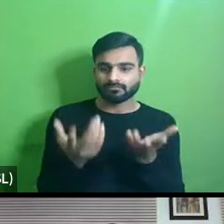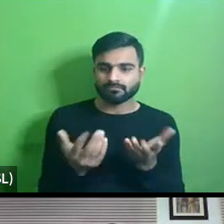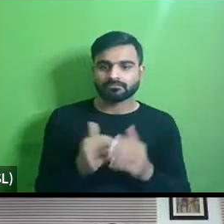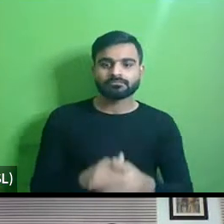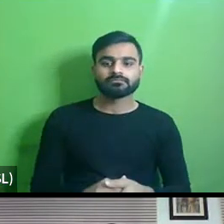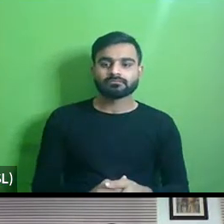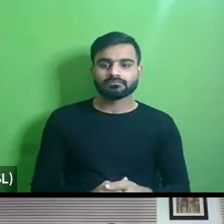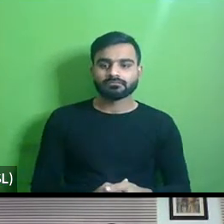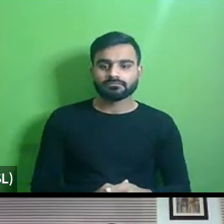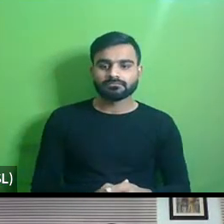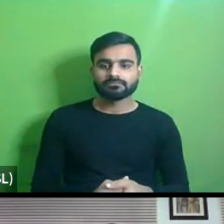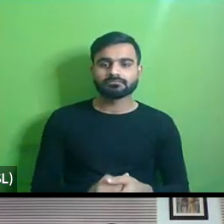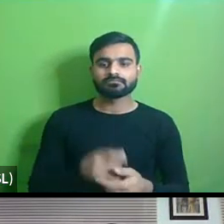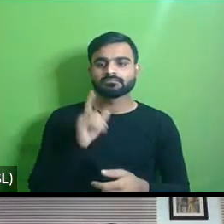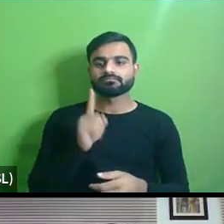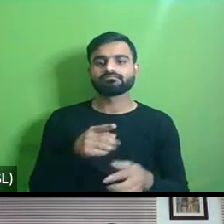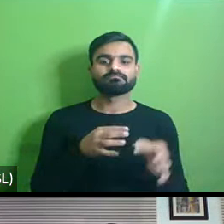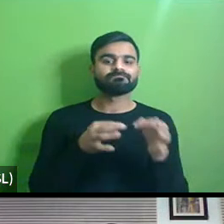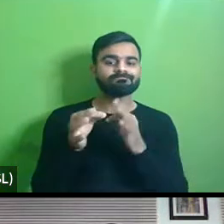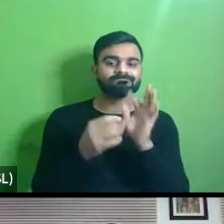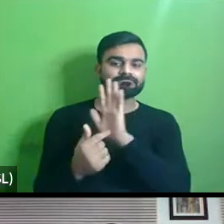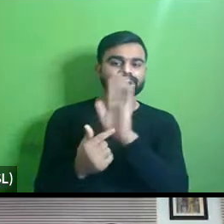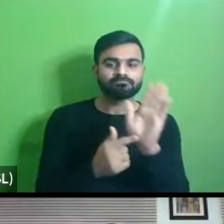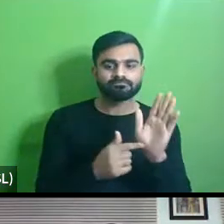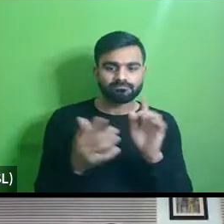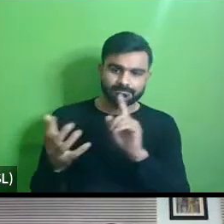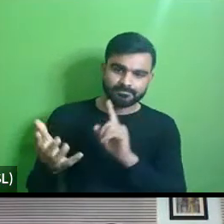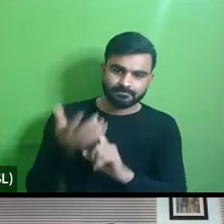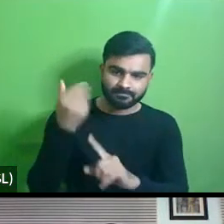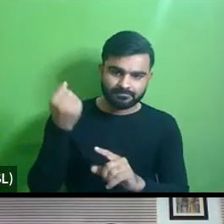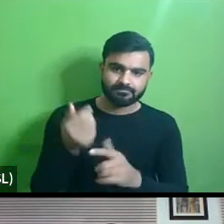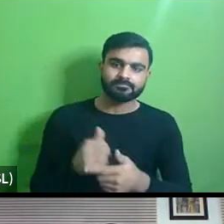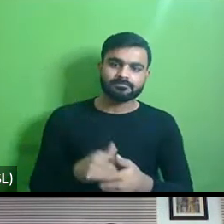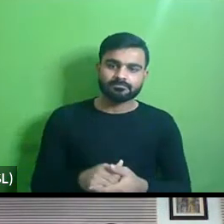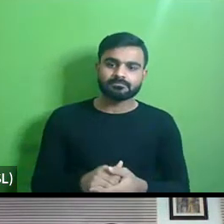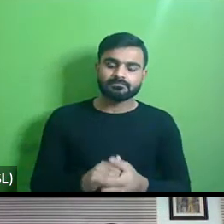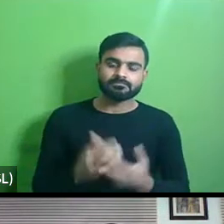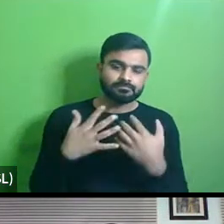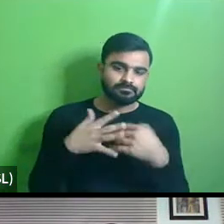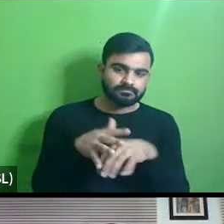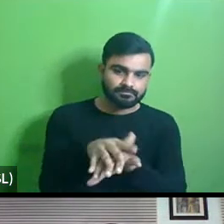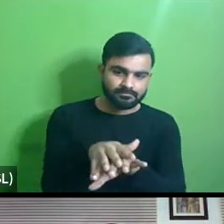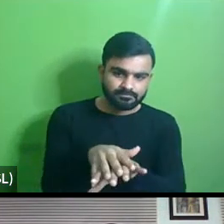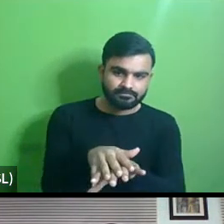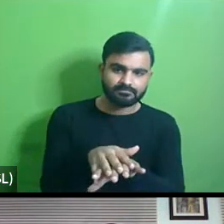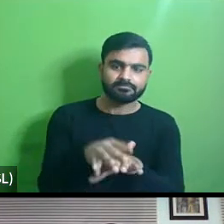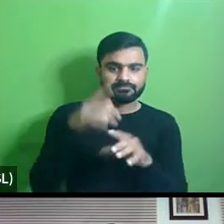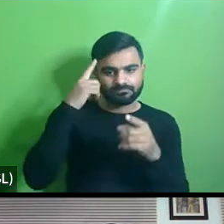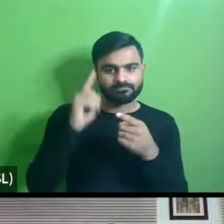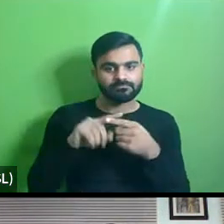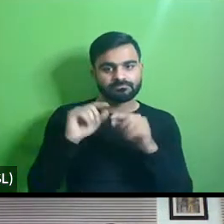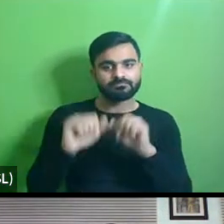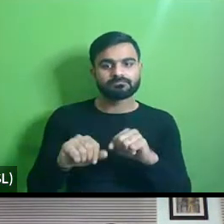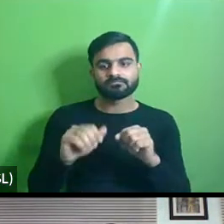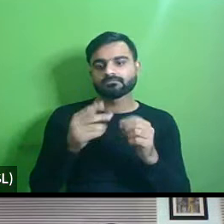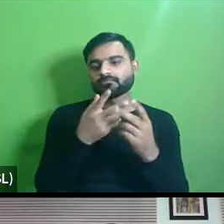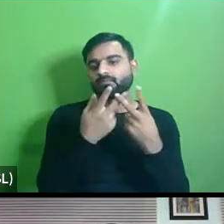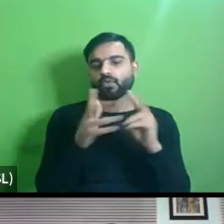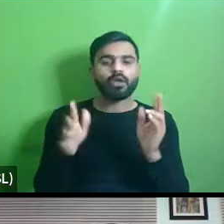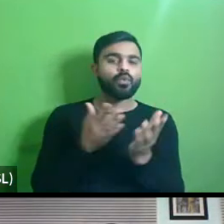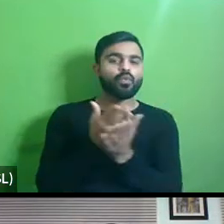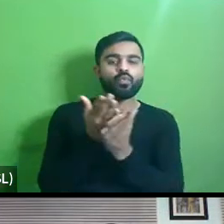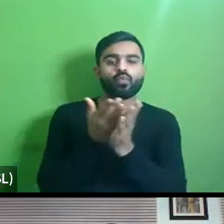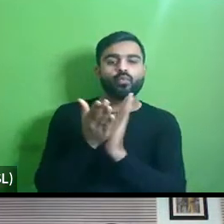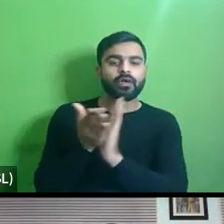that have been prescribed to achieve uh you know inclusivity in every uh every which way but